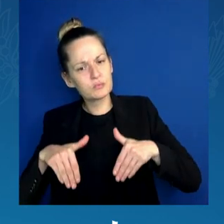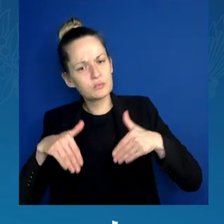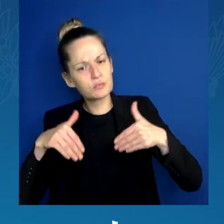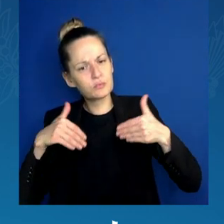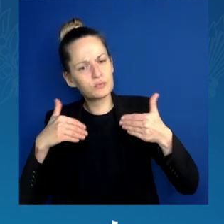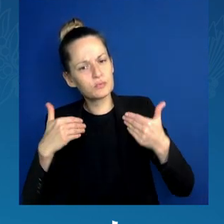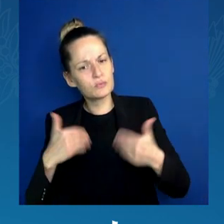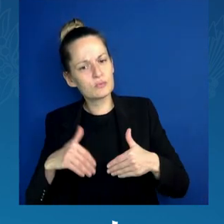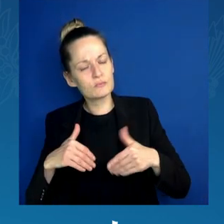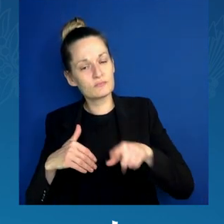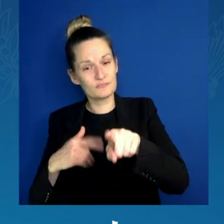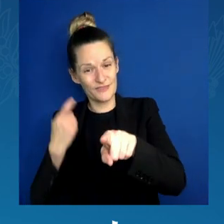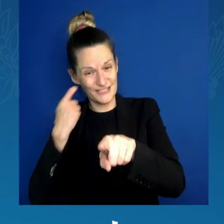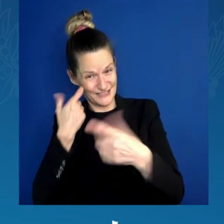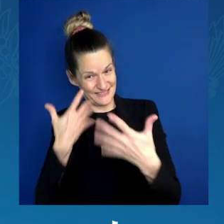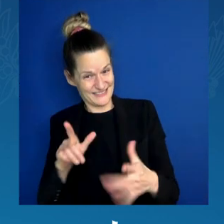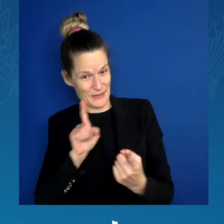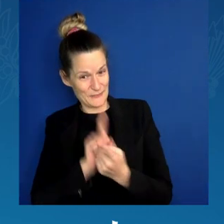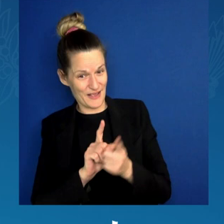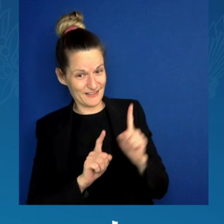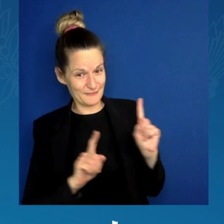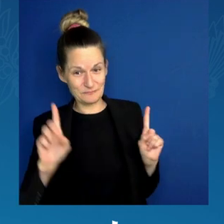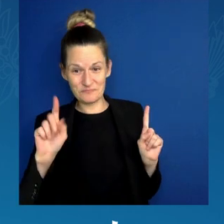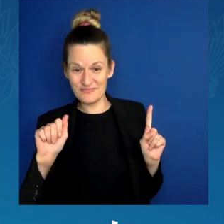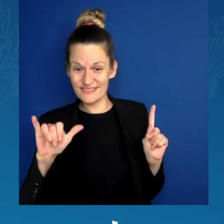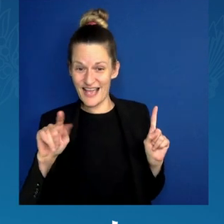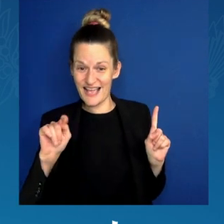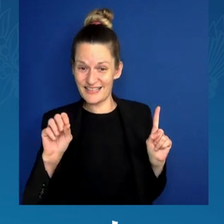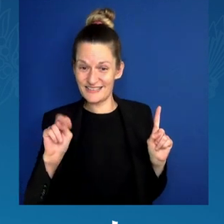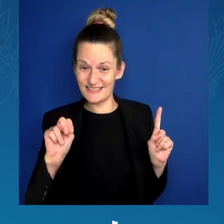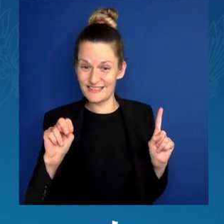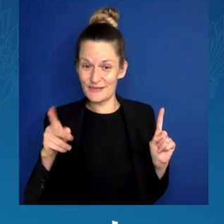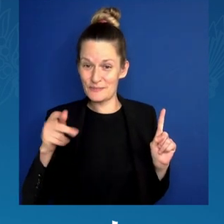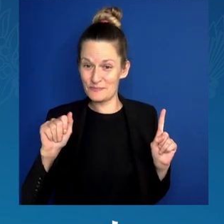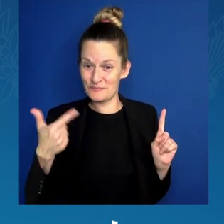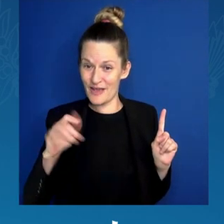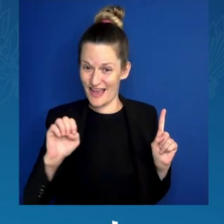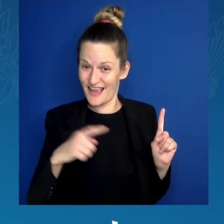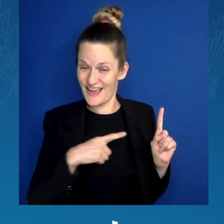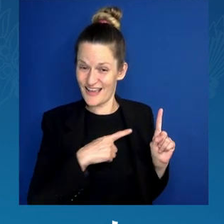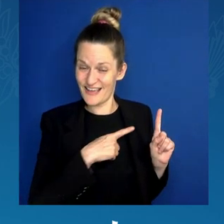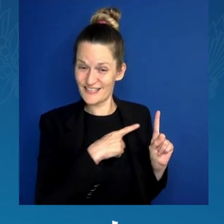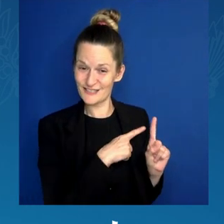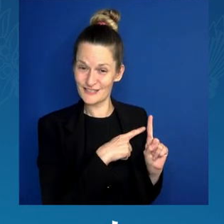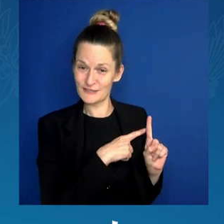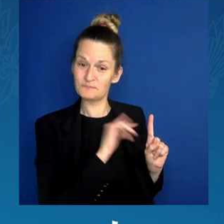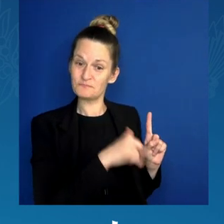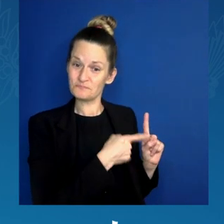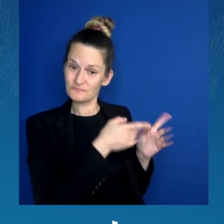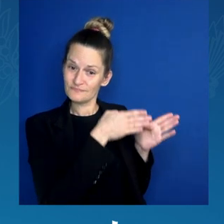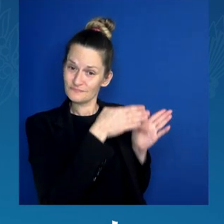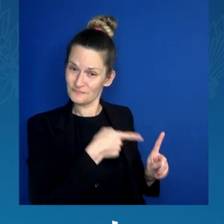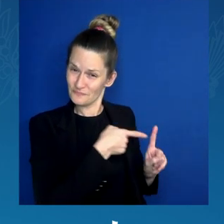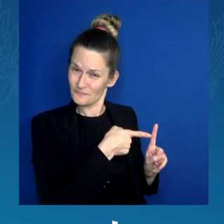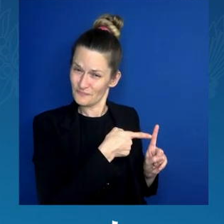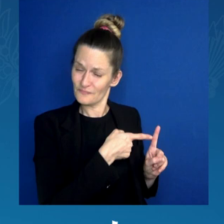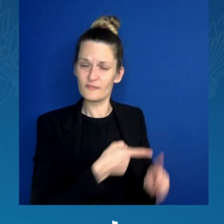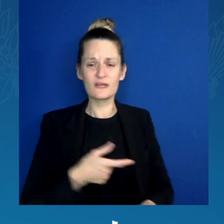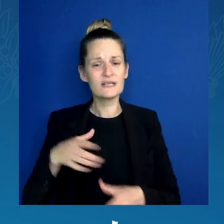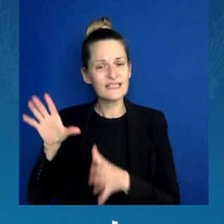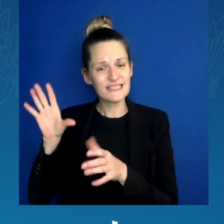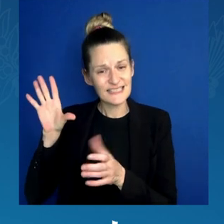And Dayton is a senior at University High School Academy. And he is the captain of the tennis team.